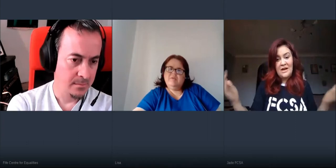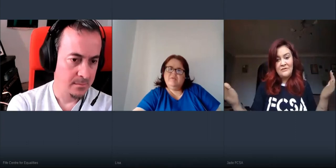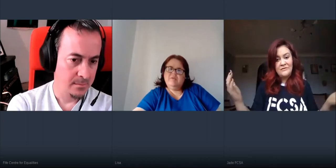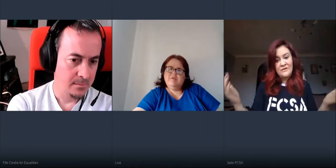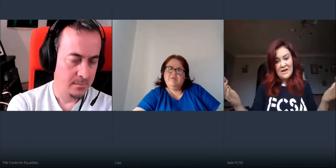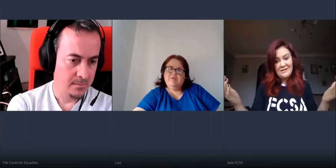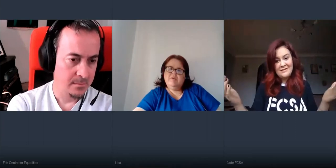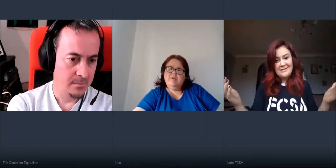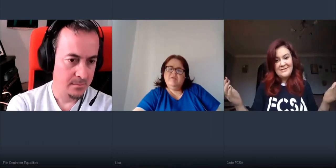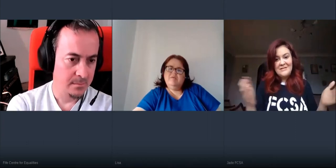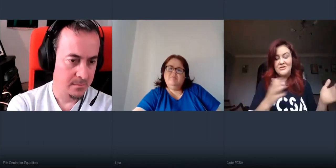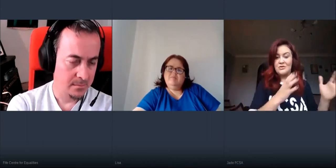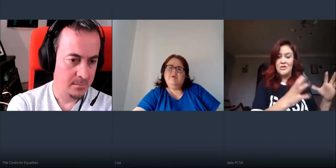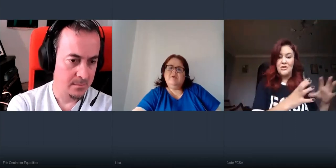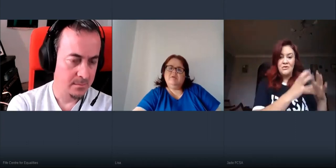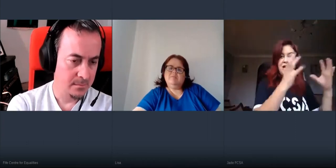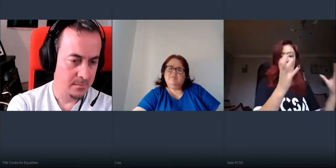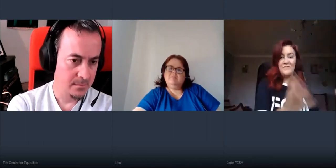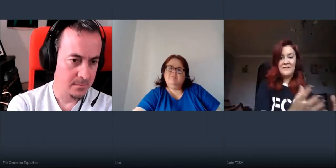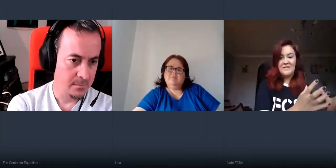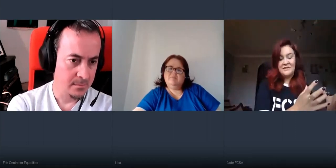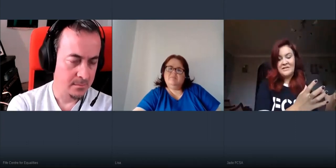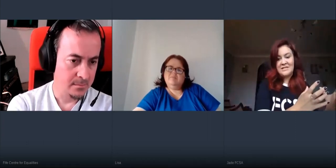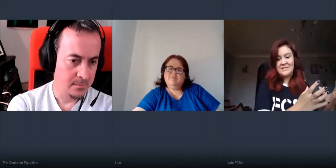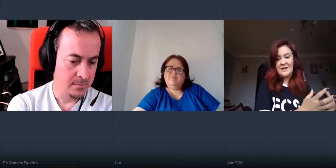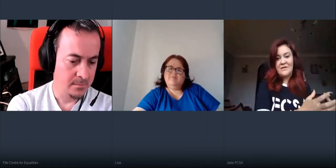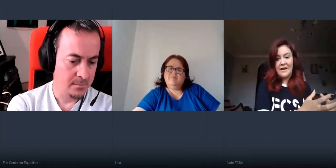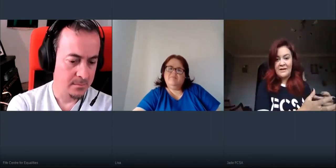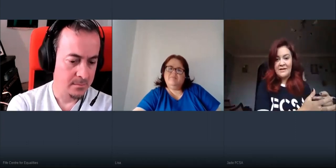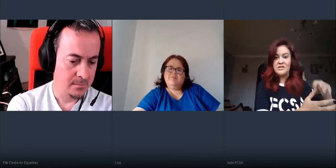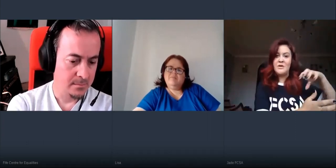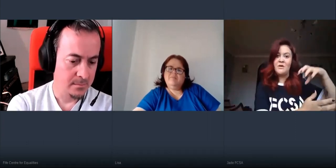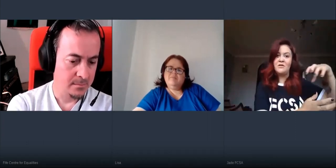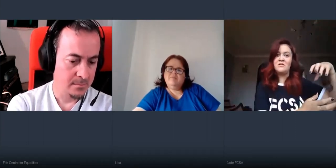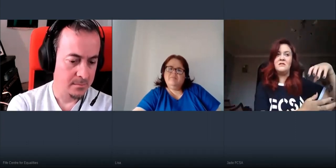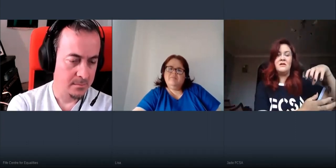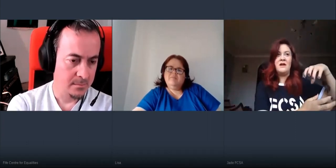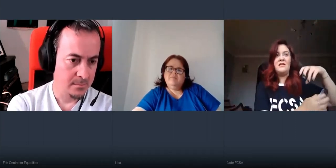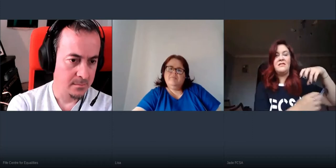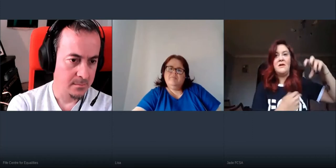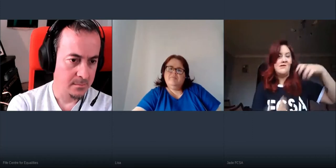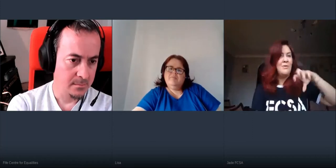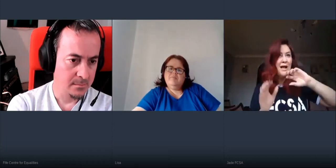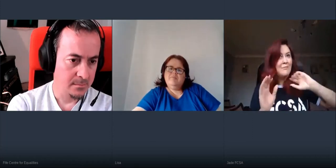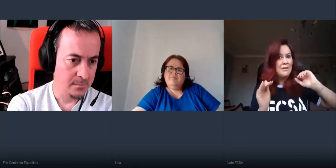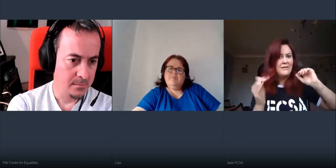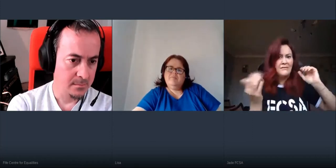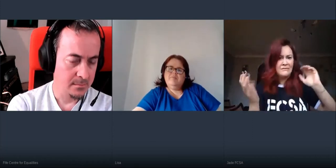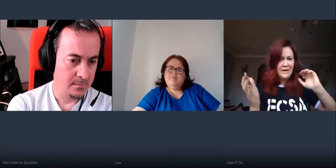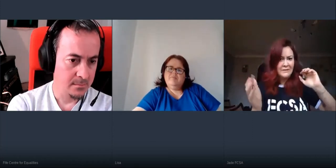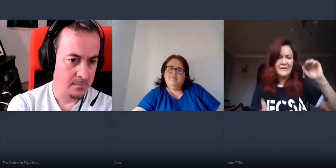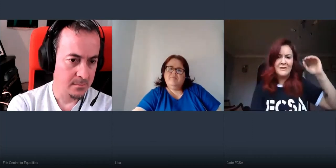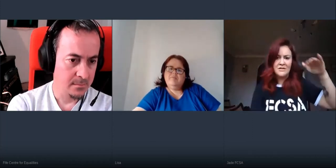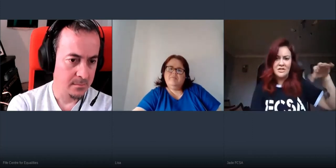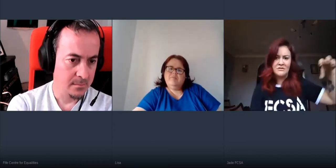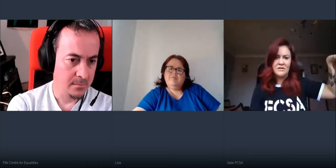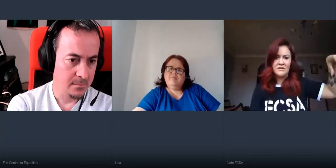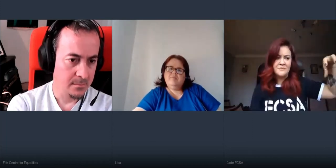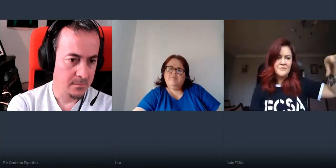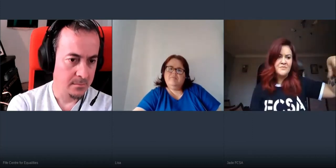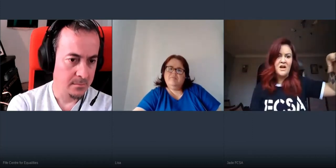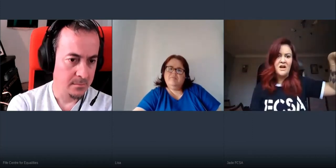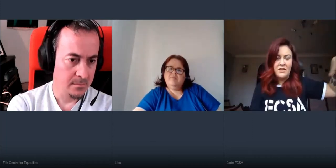account for that so the schools have a different kind of set of regulations because the well i believe anyway that the children